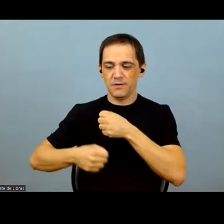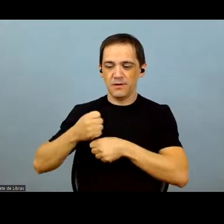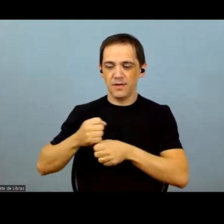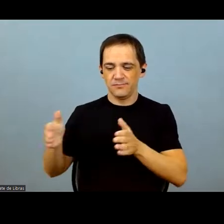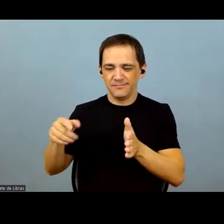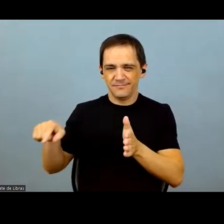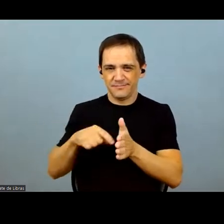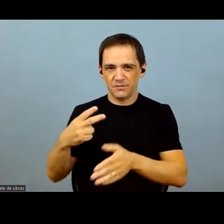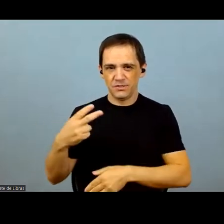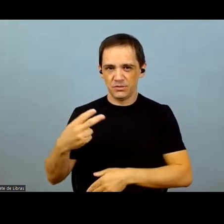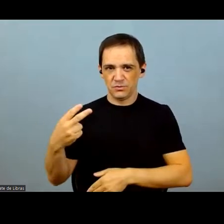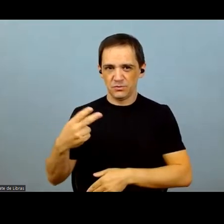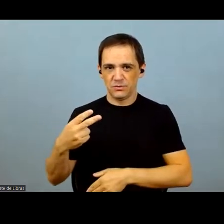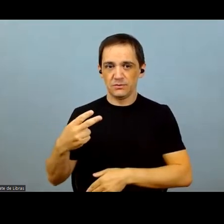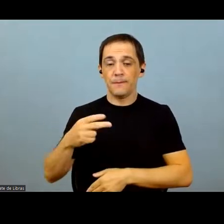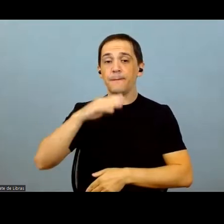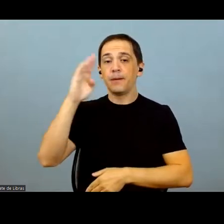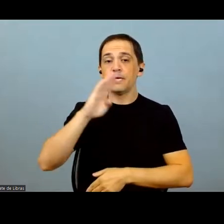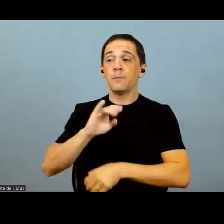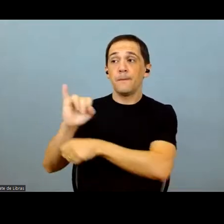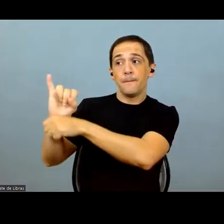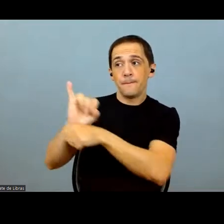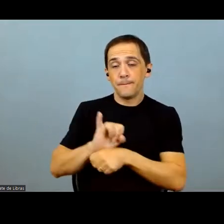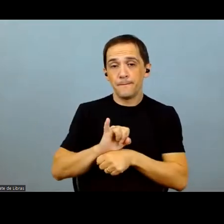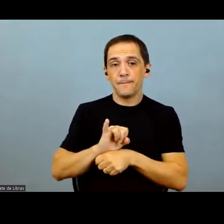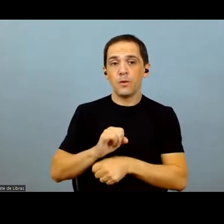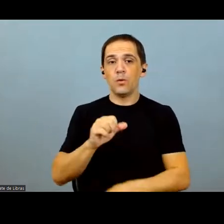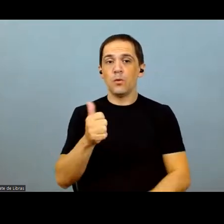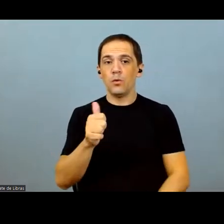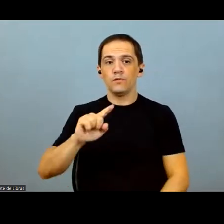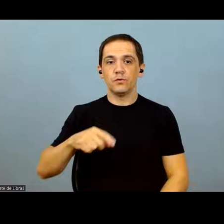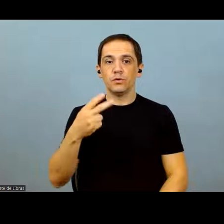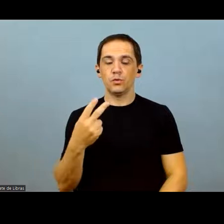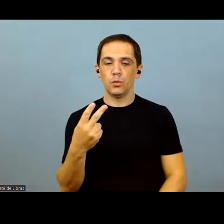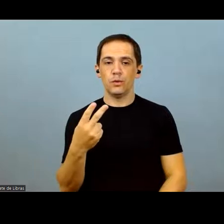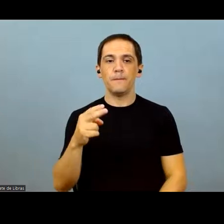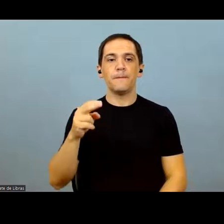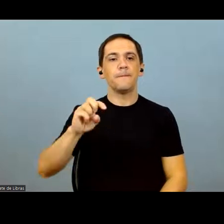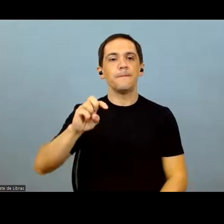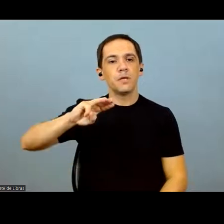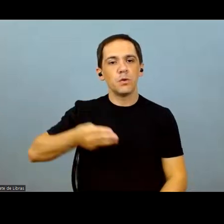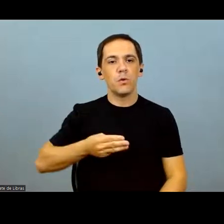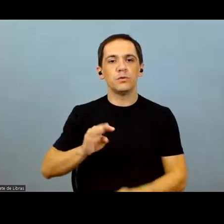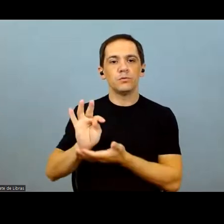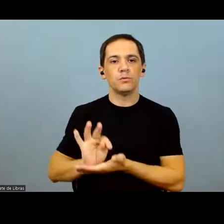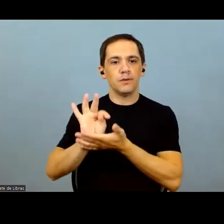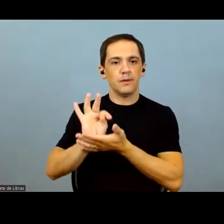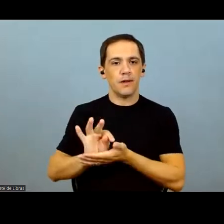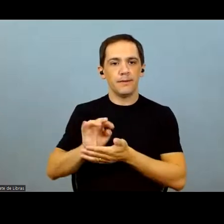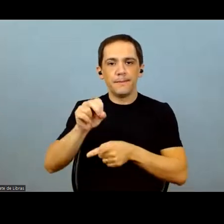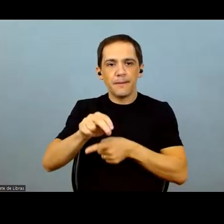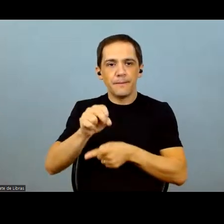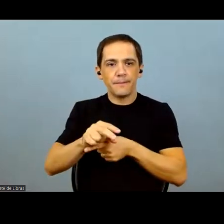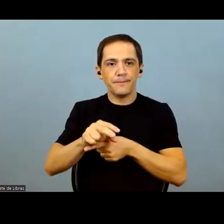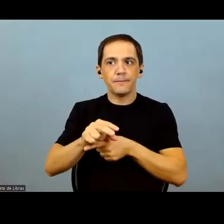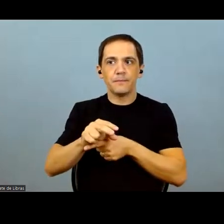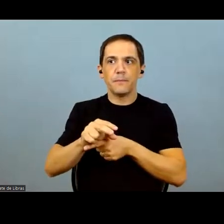into 2022. And Brazil has imported 11.1 billion tons of